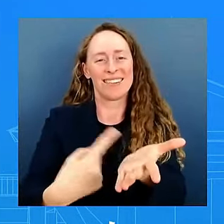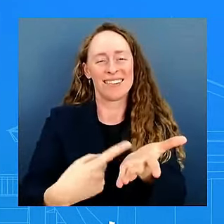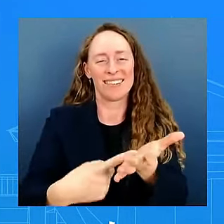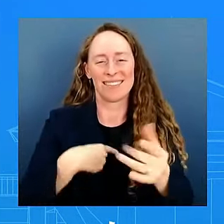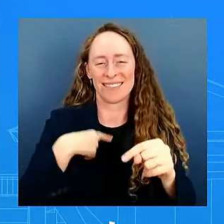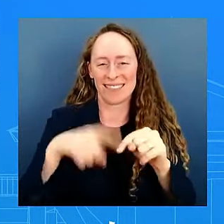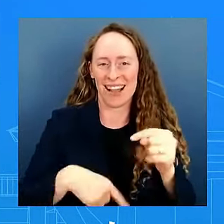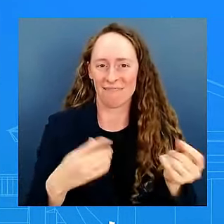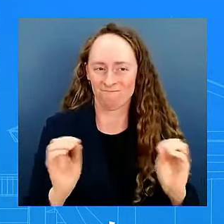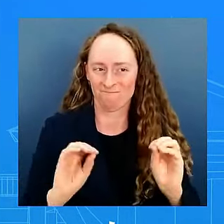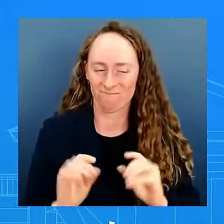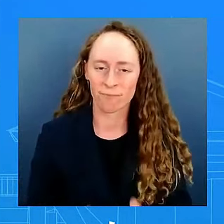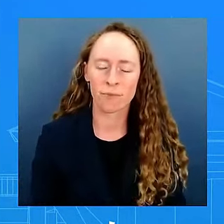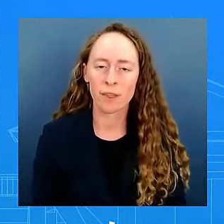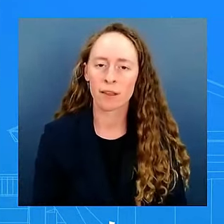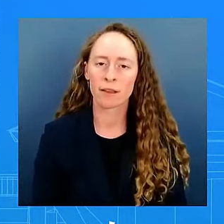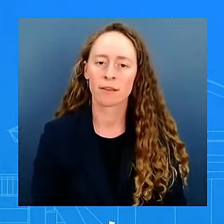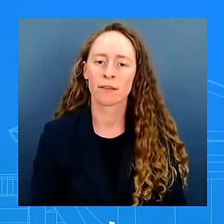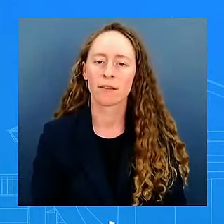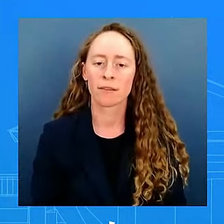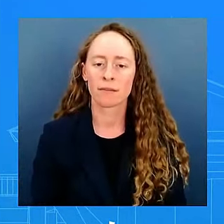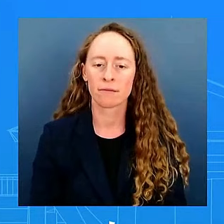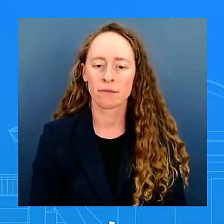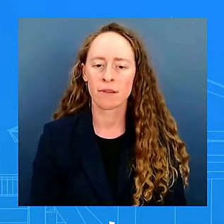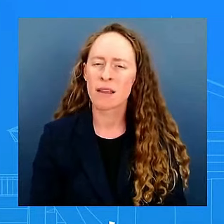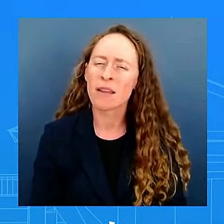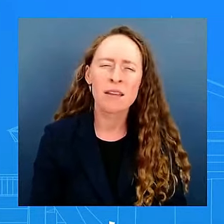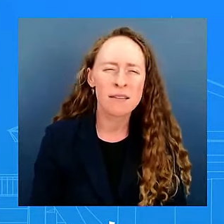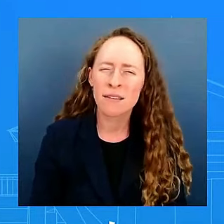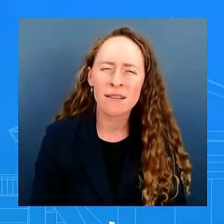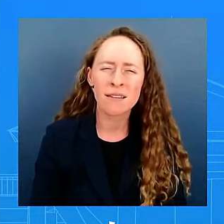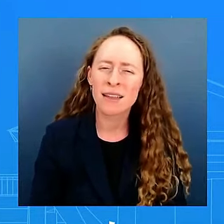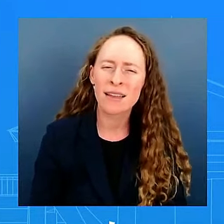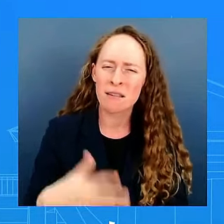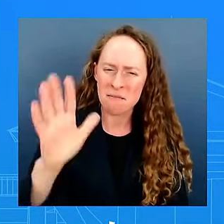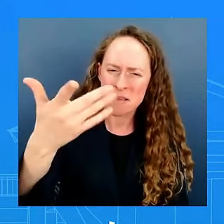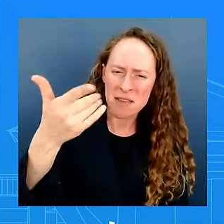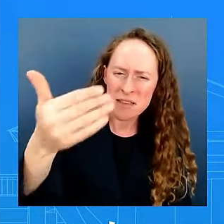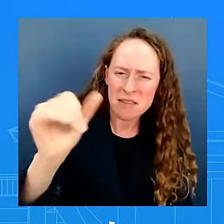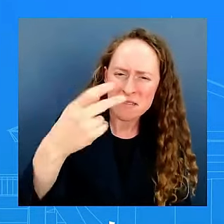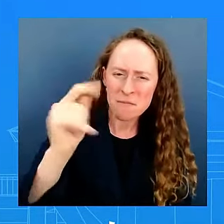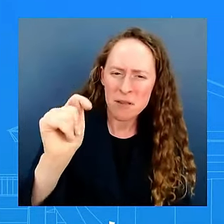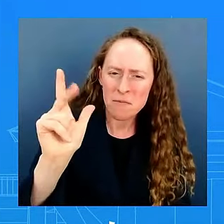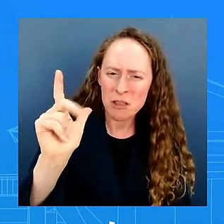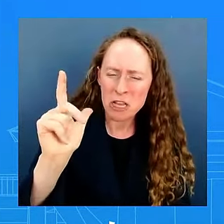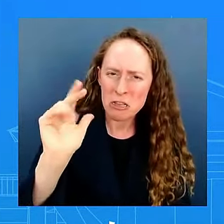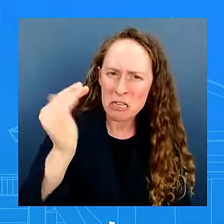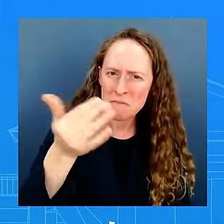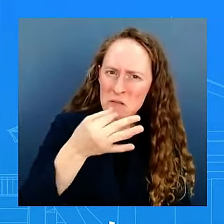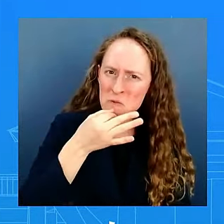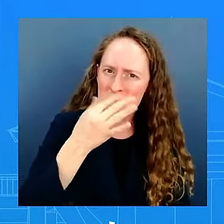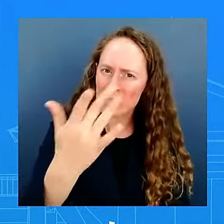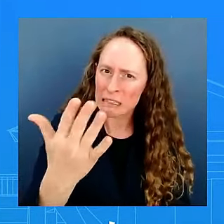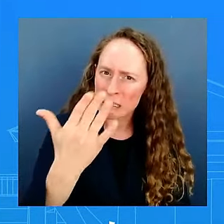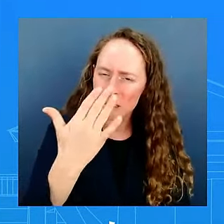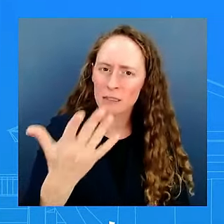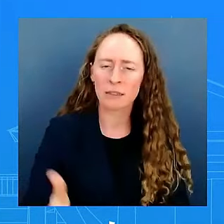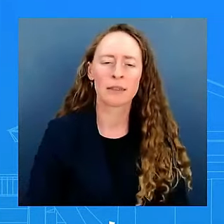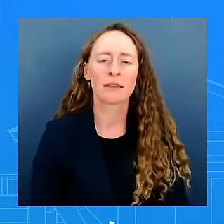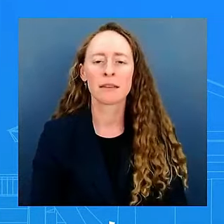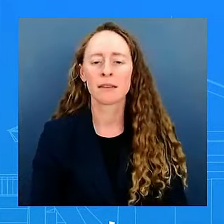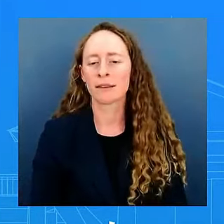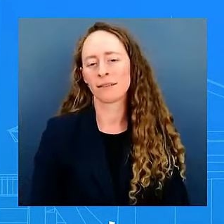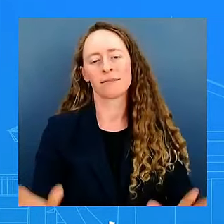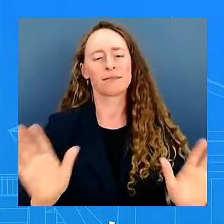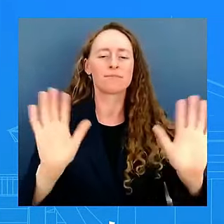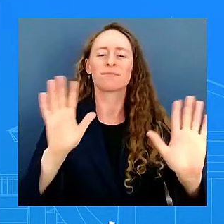too far away from now and i'm just not gonna i'm not gonna get into it from here about a timeline that deadline which i'm just saying to you we have not